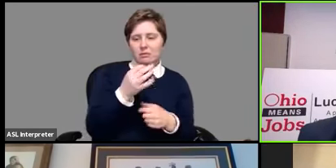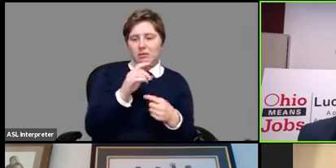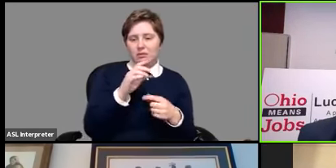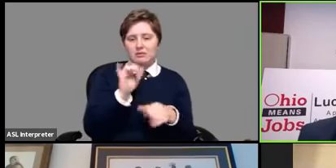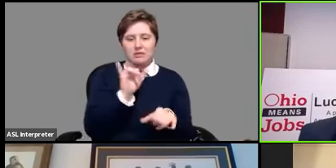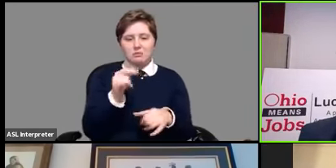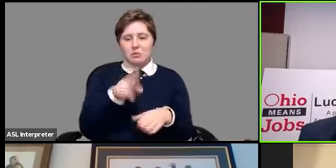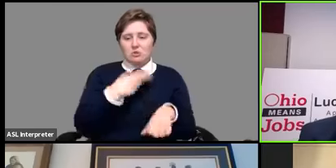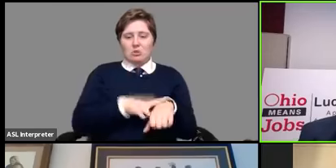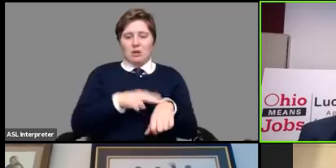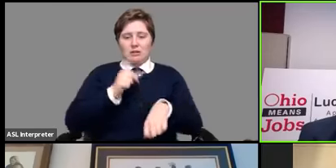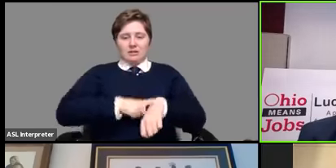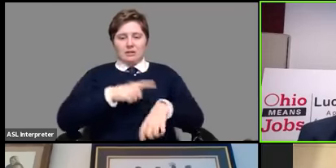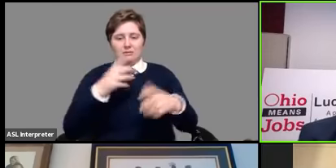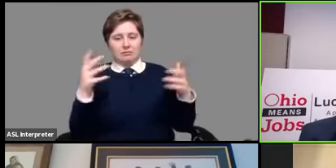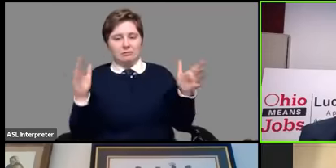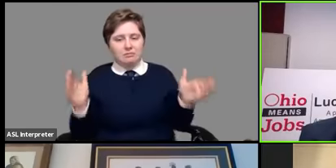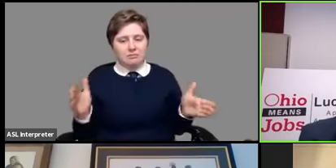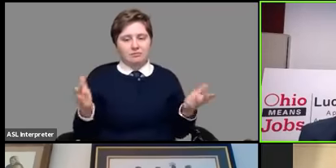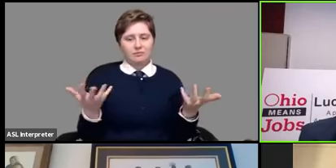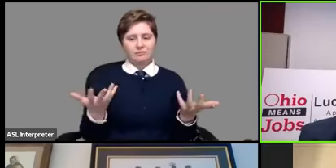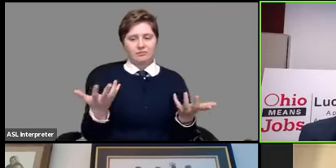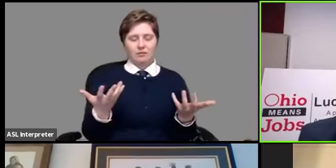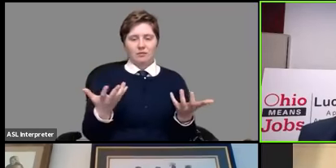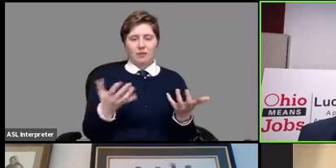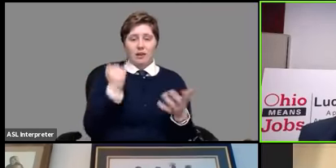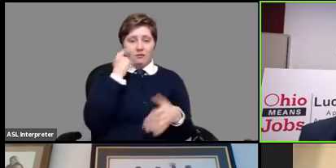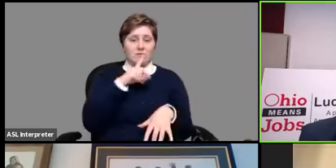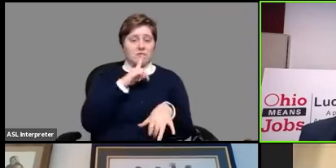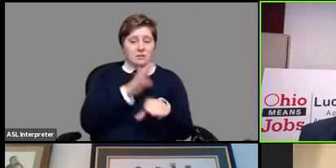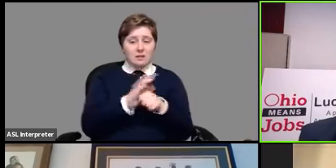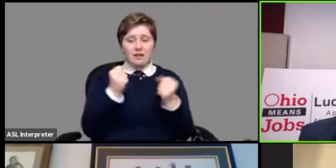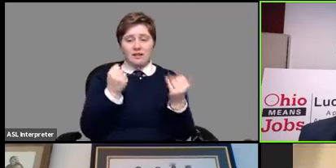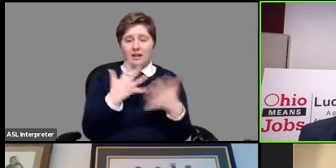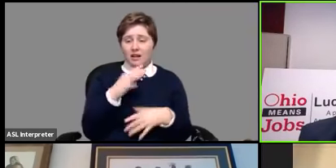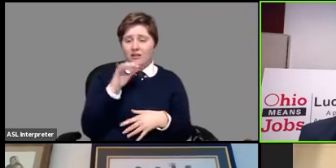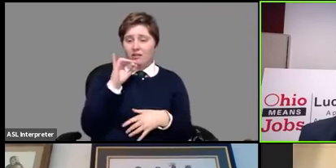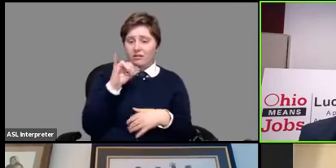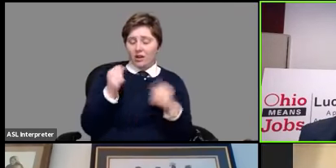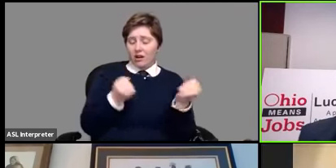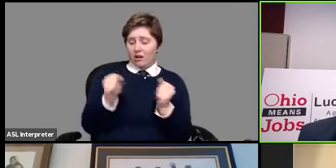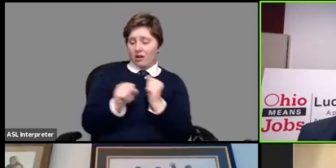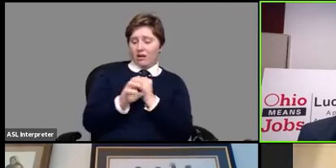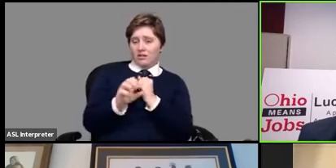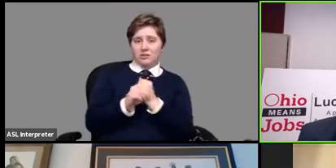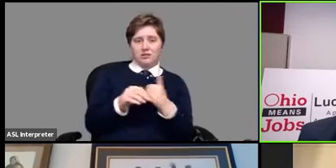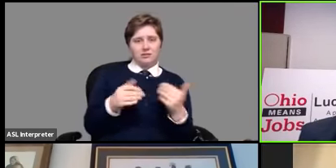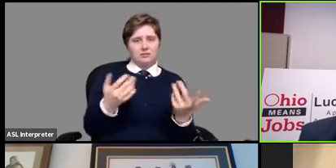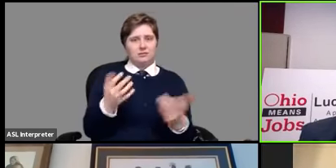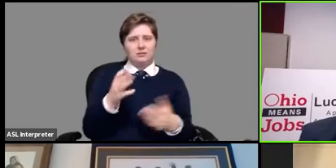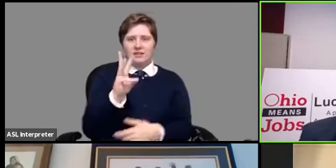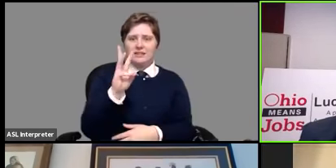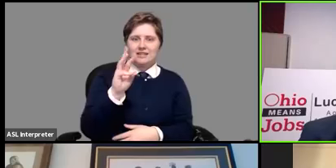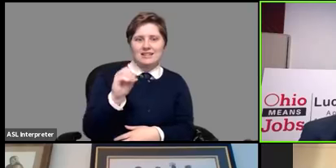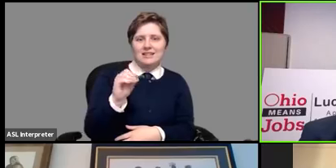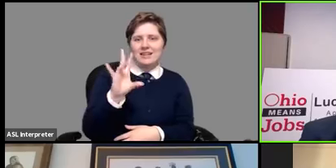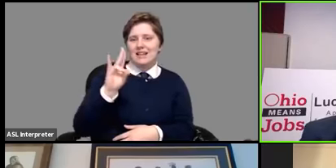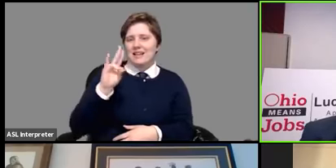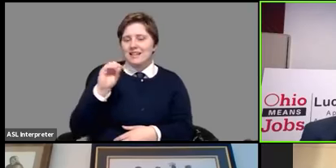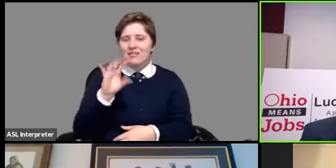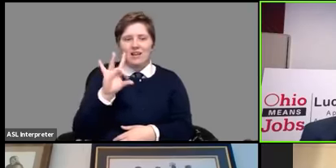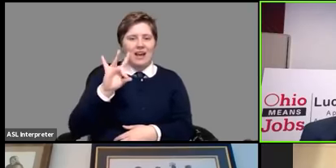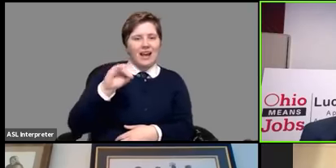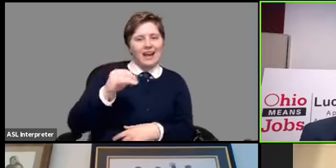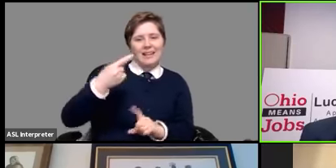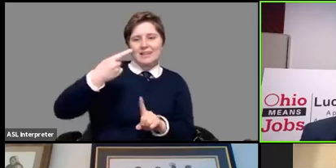times and so if you've committed to a lot of those those car ads you know you're looking at 60 and 70 and 80